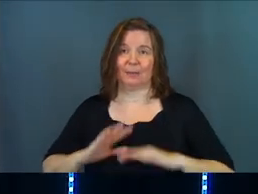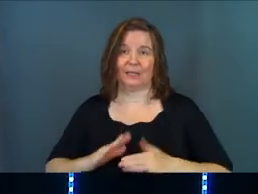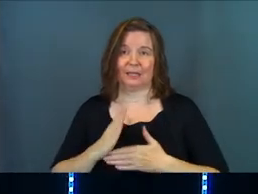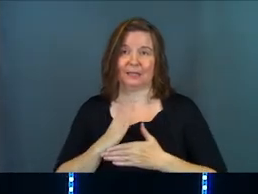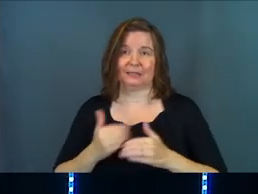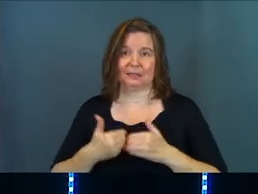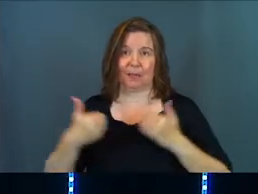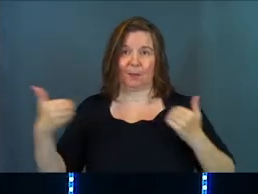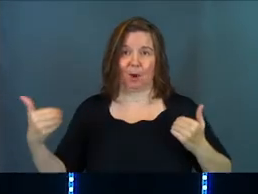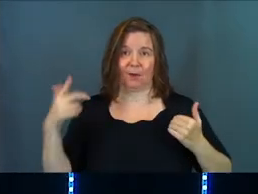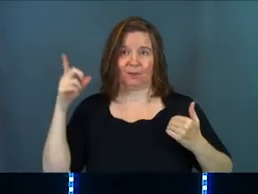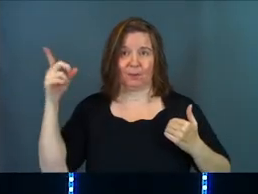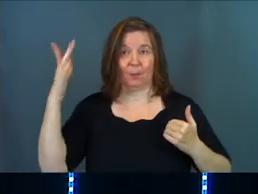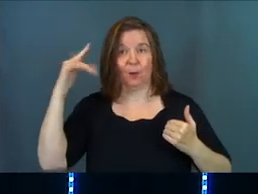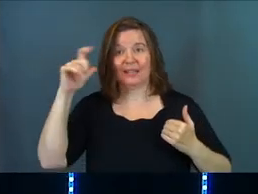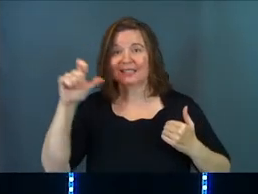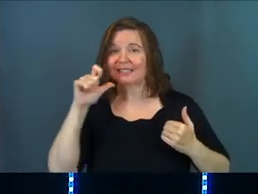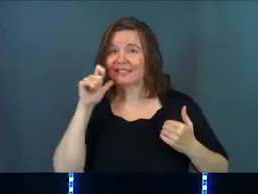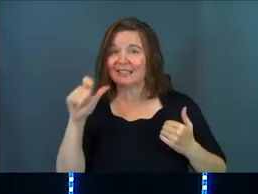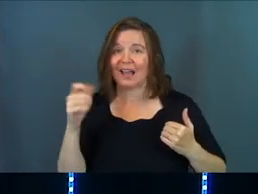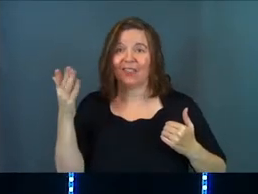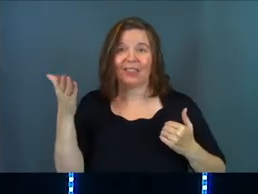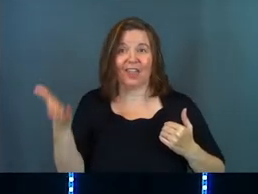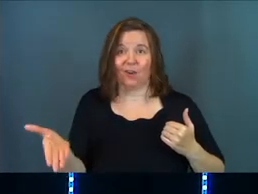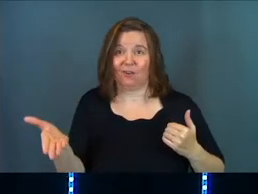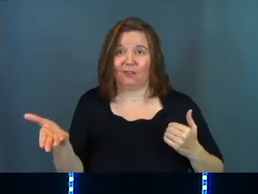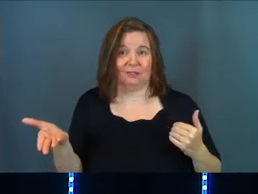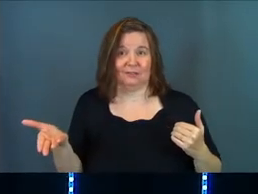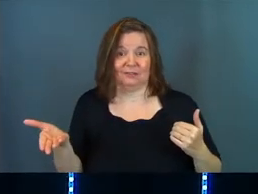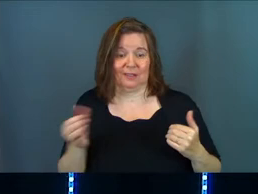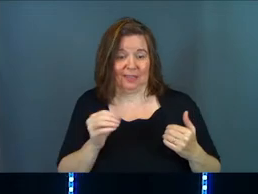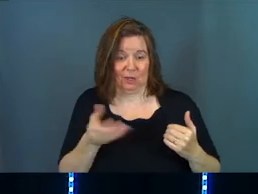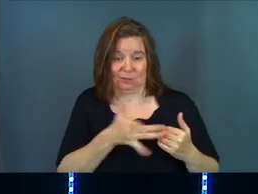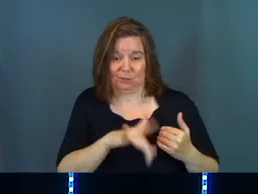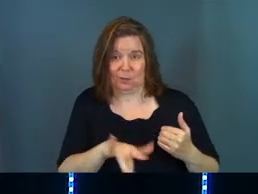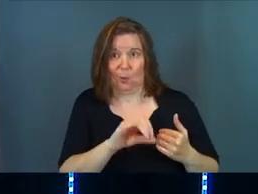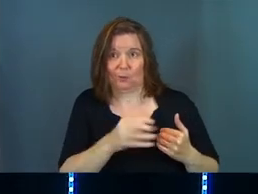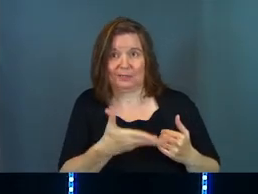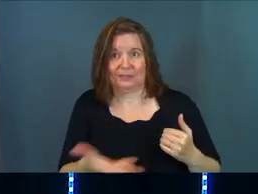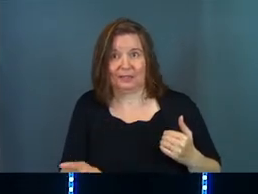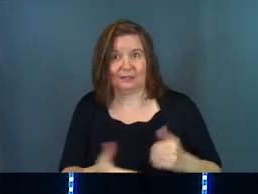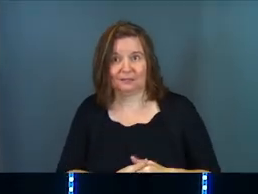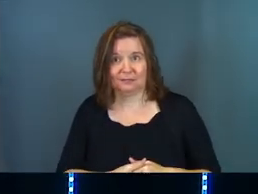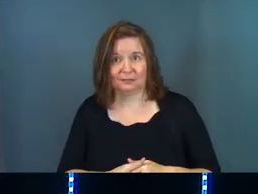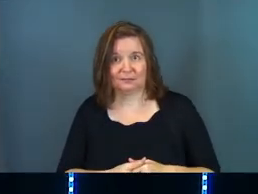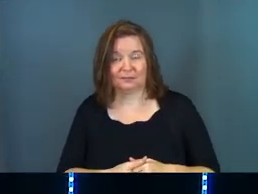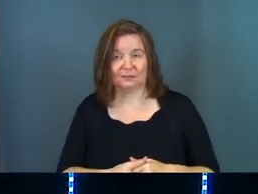that is apart from himself because it is not there. There is no such thing.